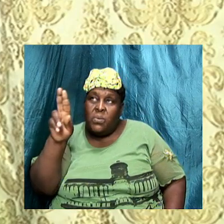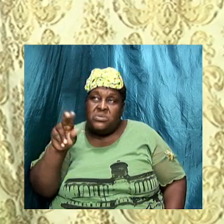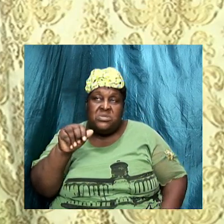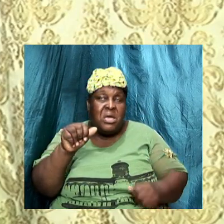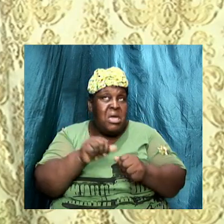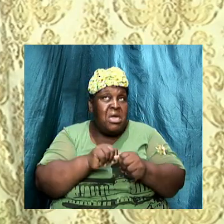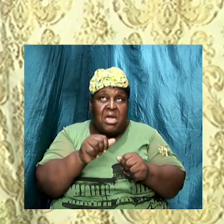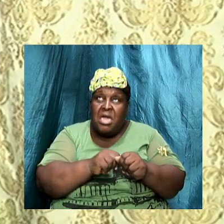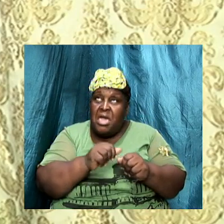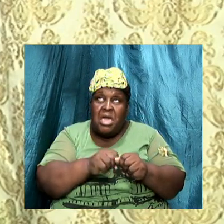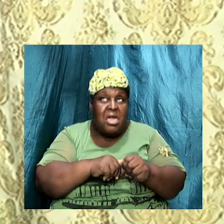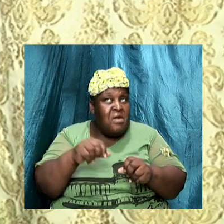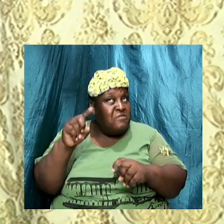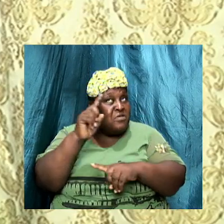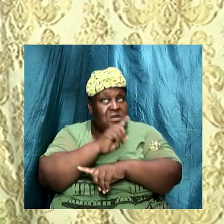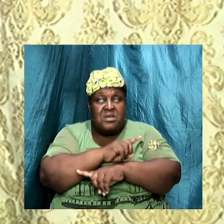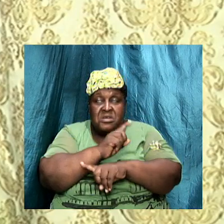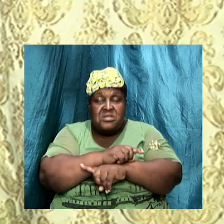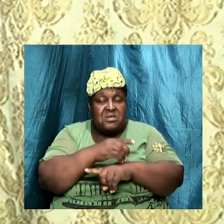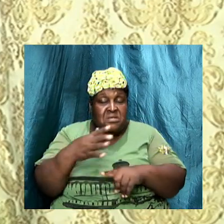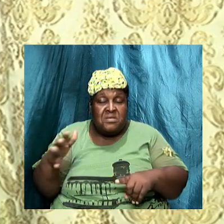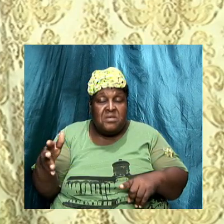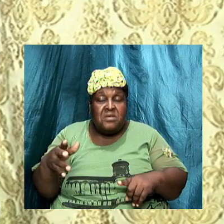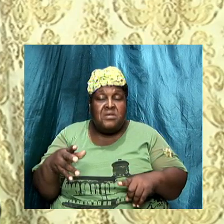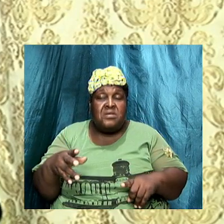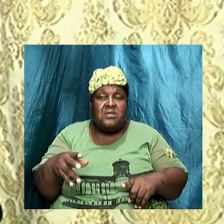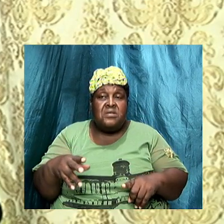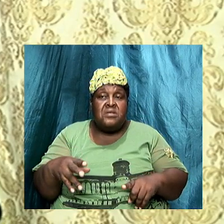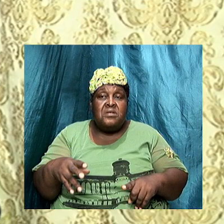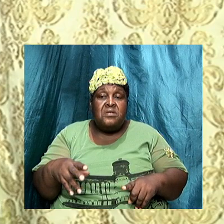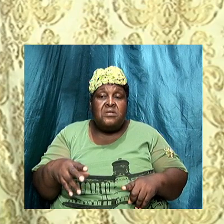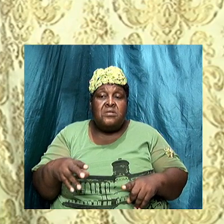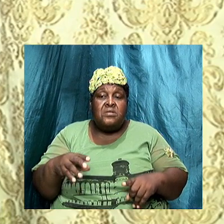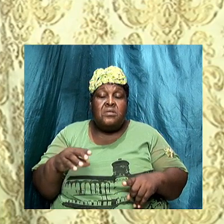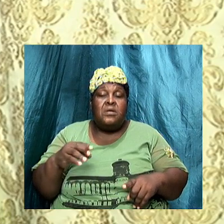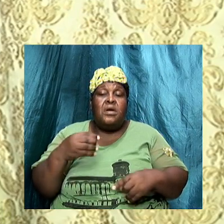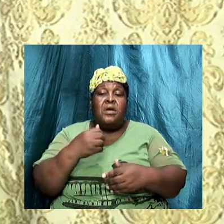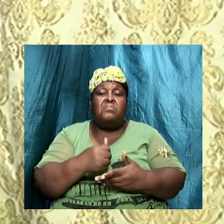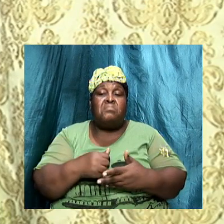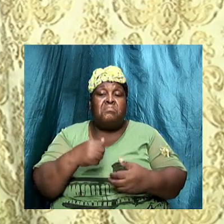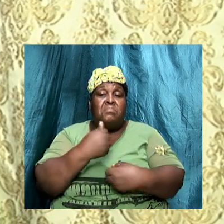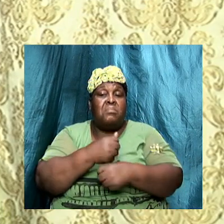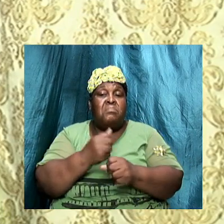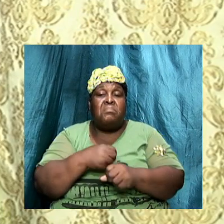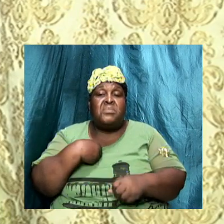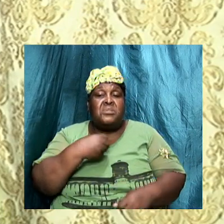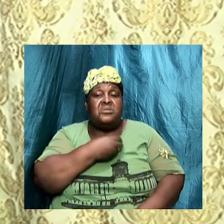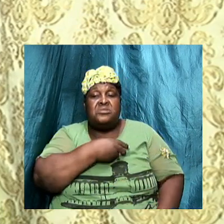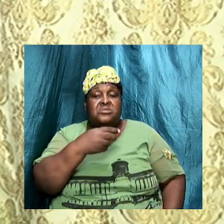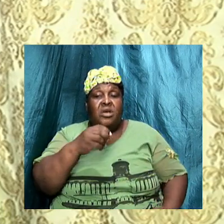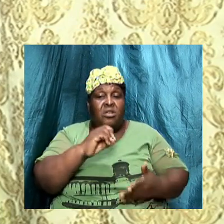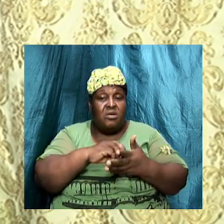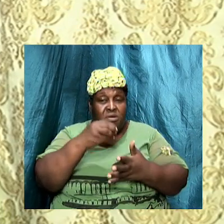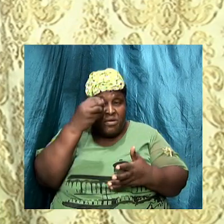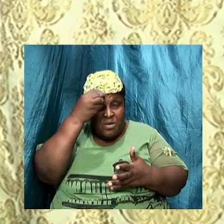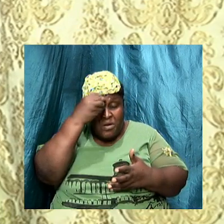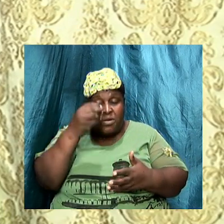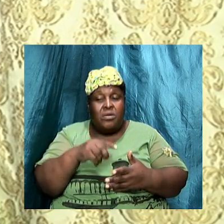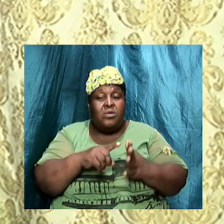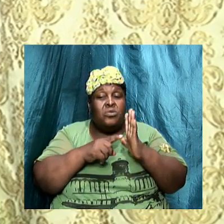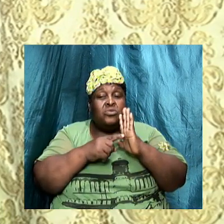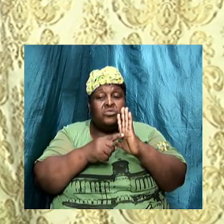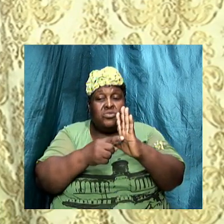to bring across his point in this case leaving our yeast to demonstrate